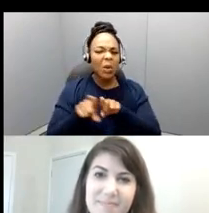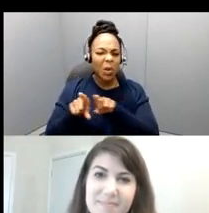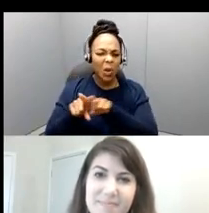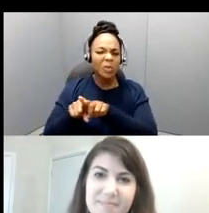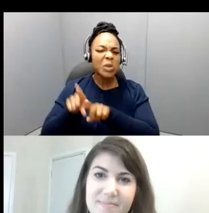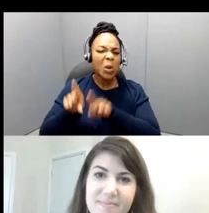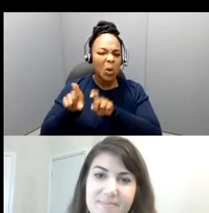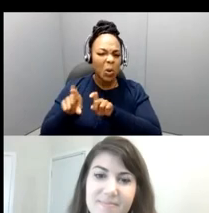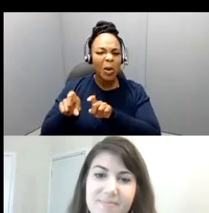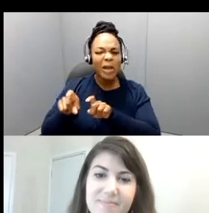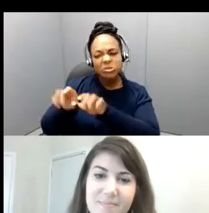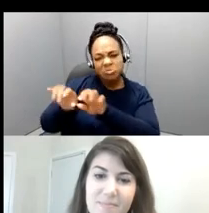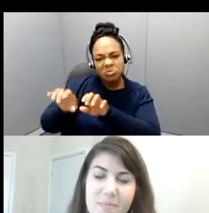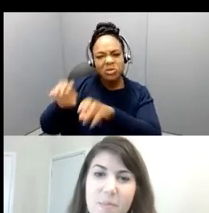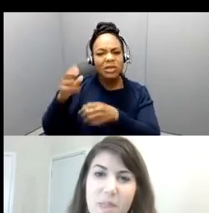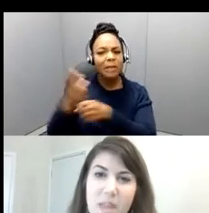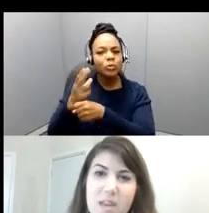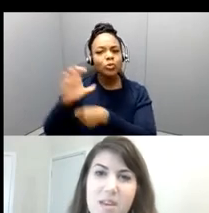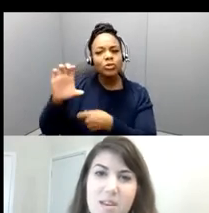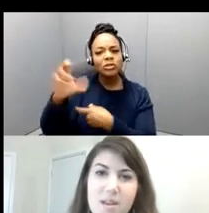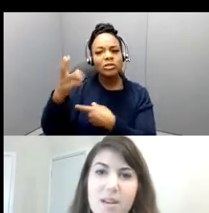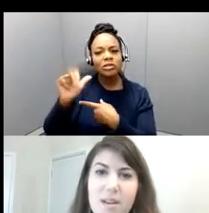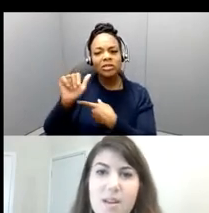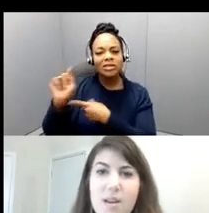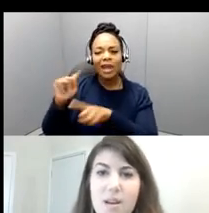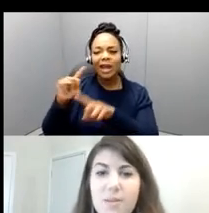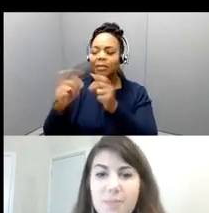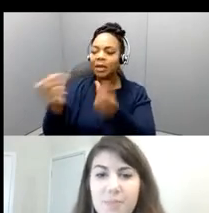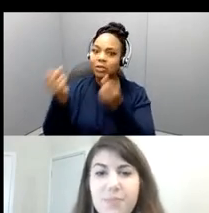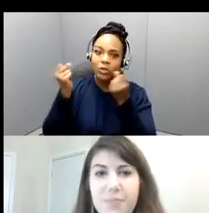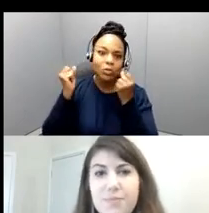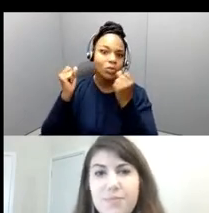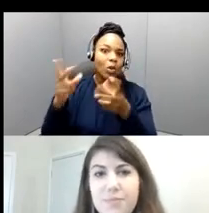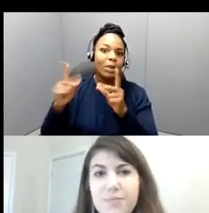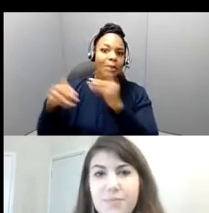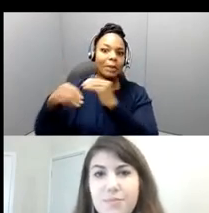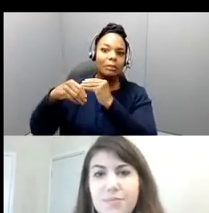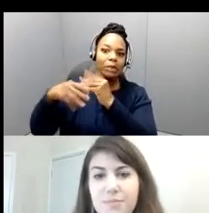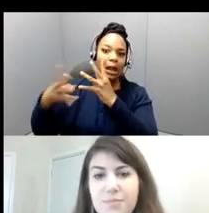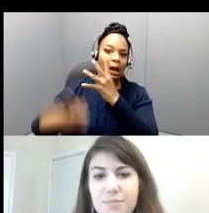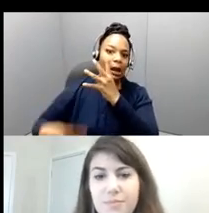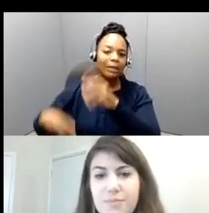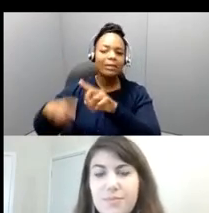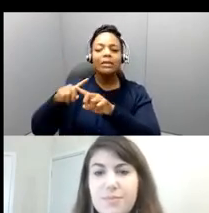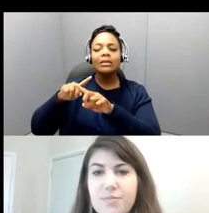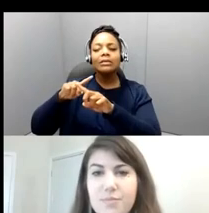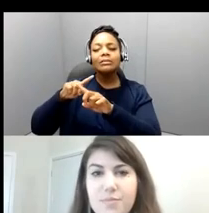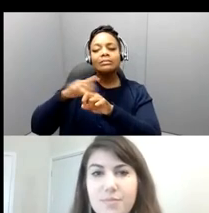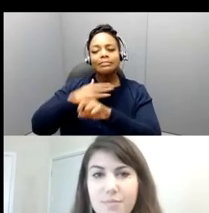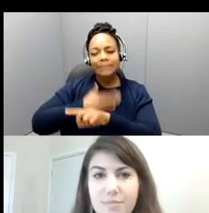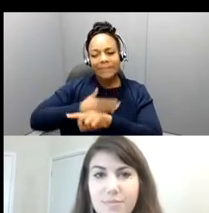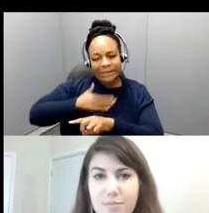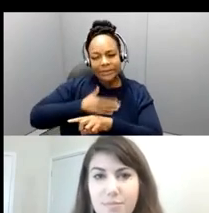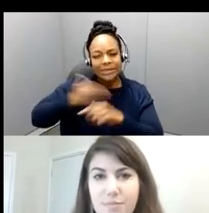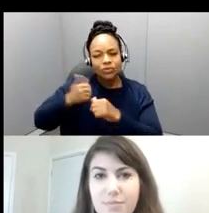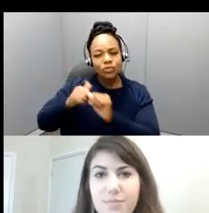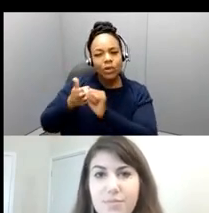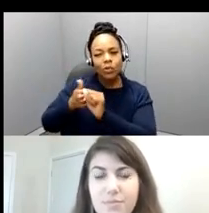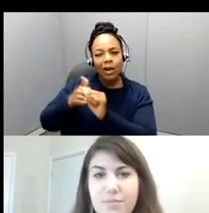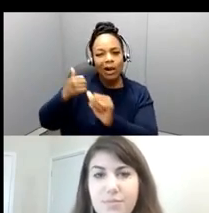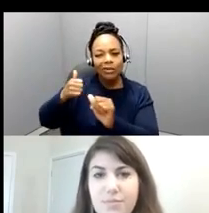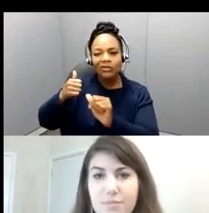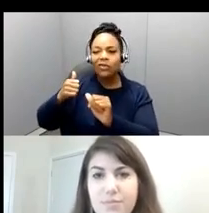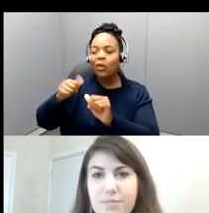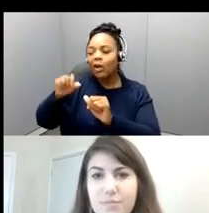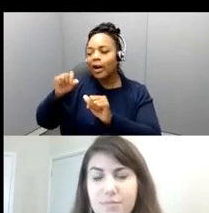chat today, I'm going to ask that you refrain from conversations in chat because there may be even a couple of times we'll want you to